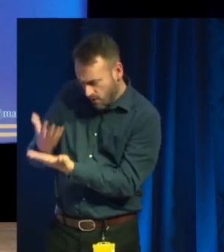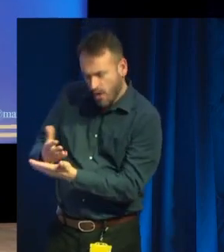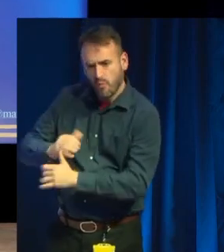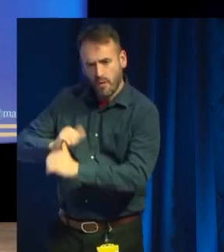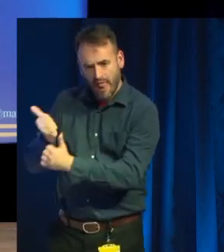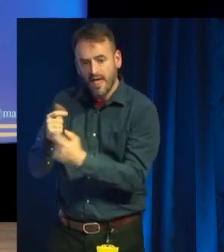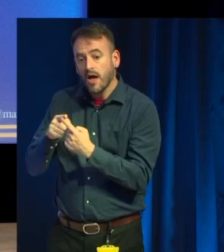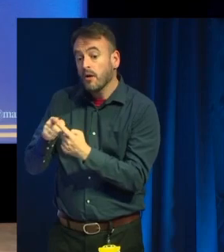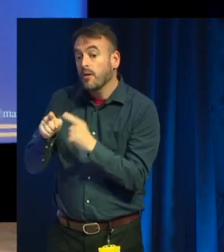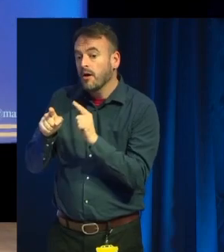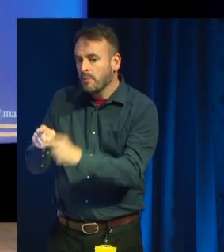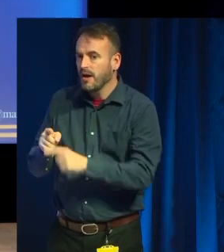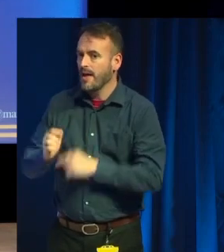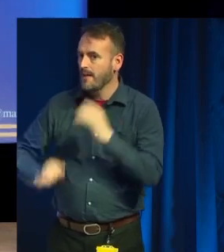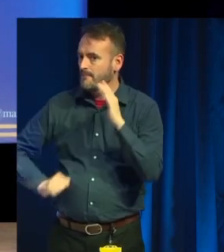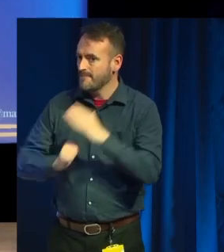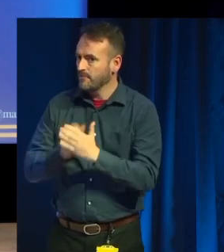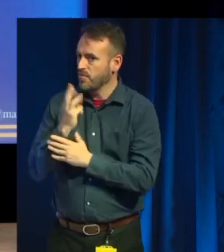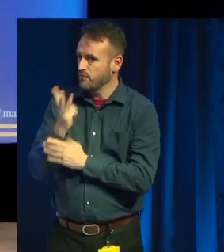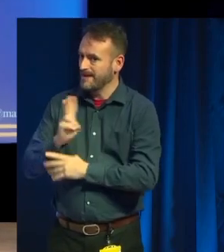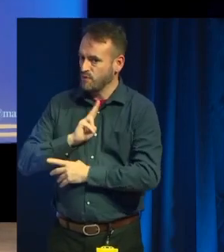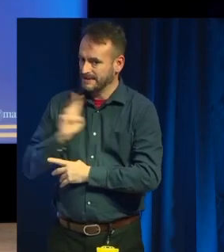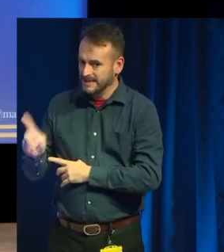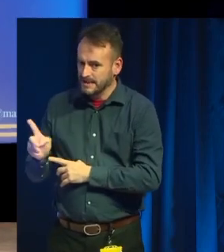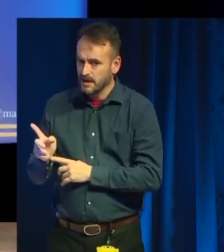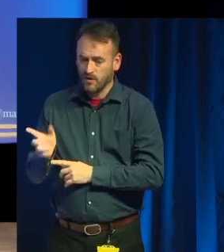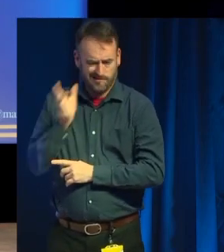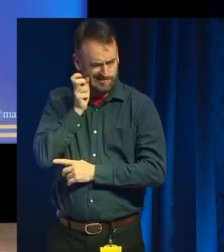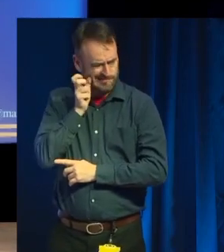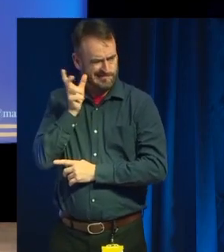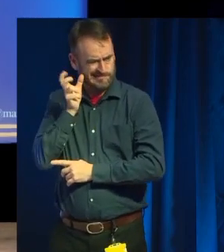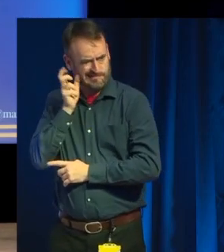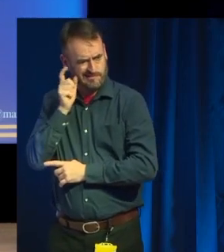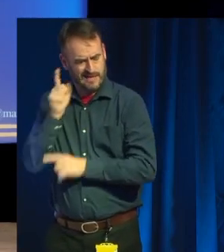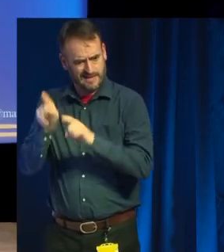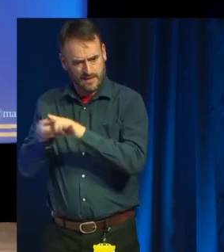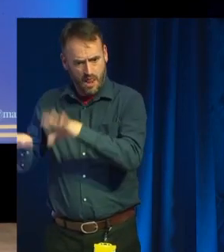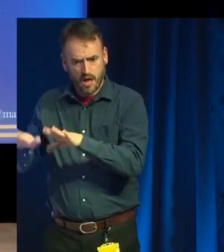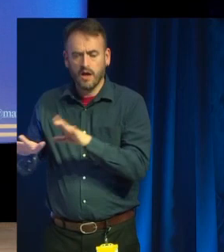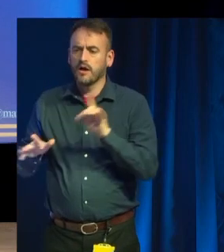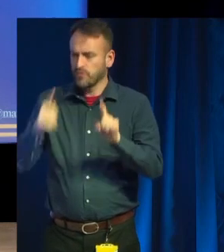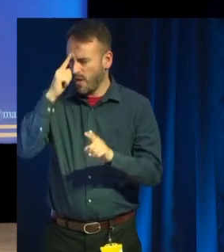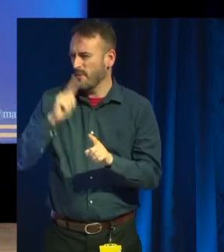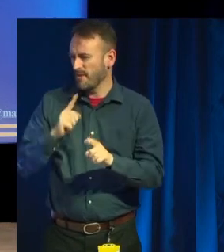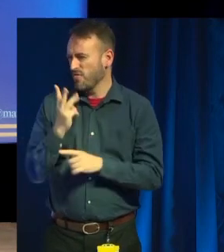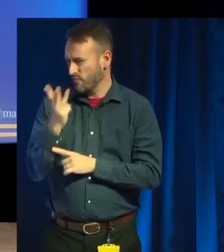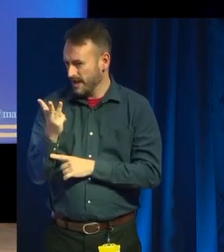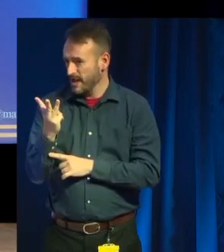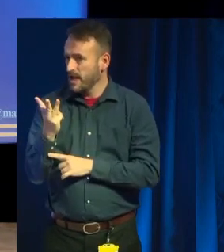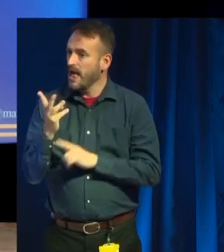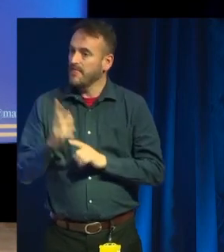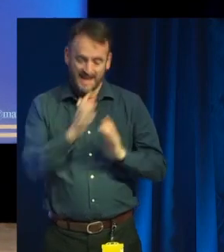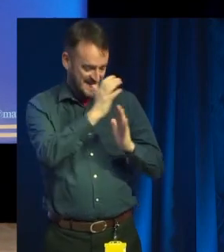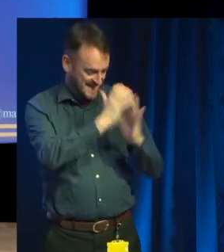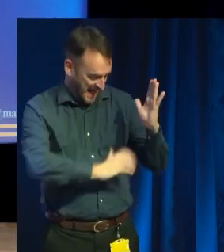voices can become a little bit tiresome because it's Alexa. So, I stuck to those three, and then I rewrote all the text so that those